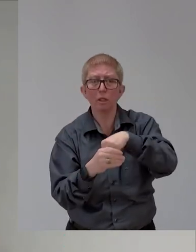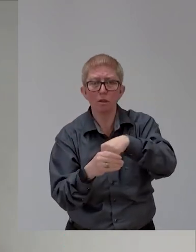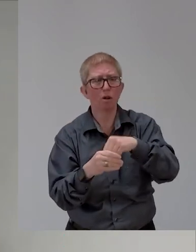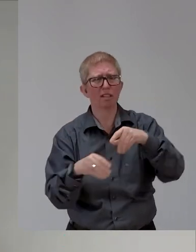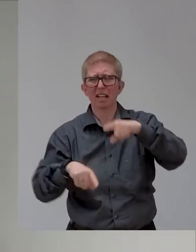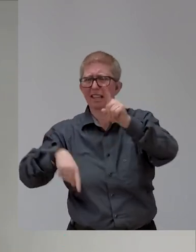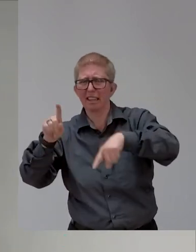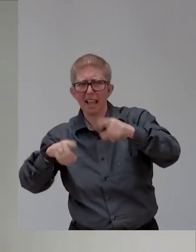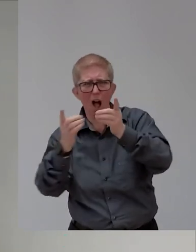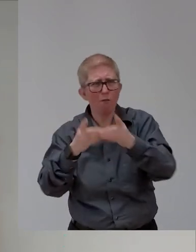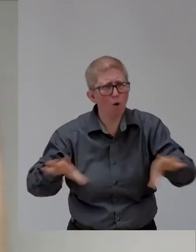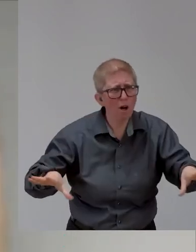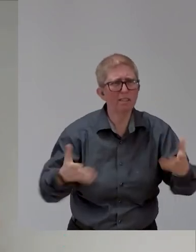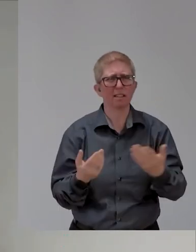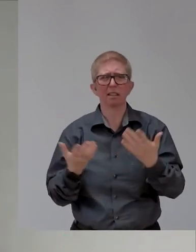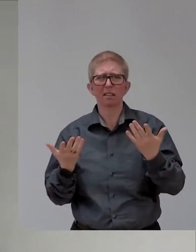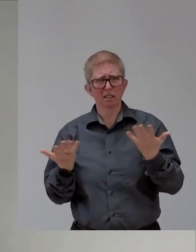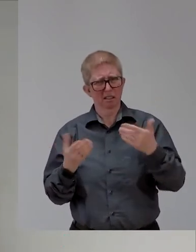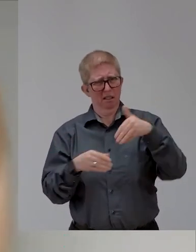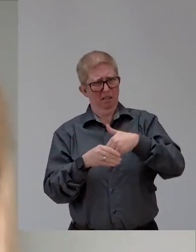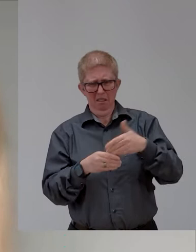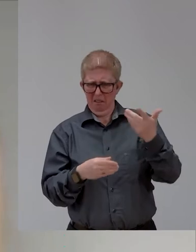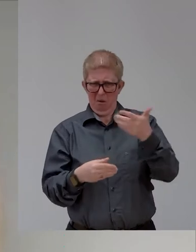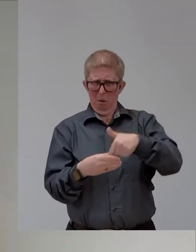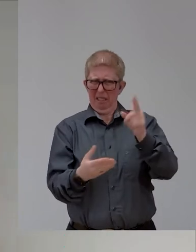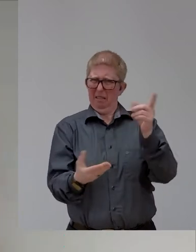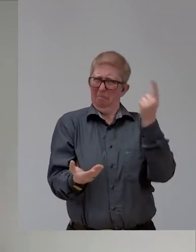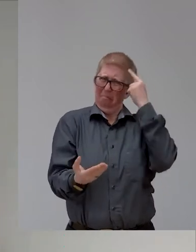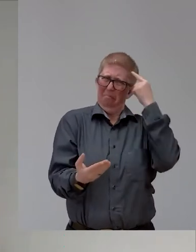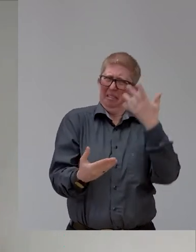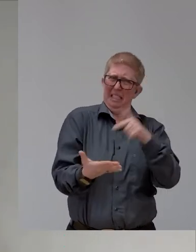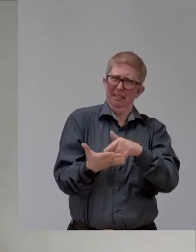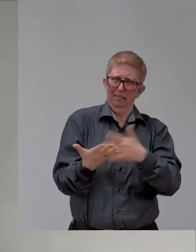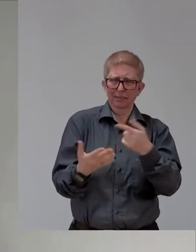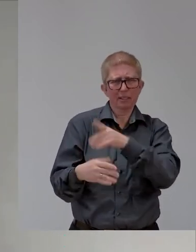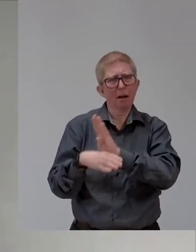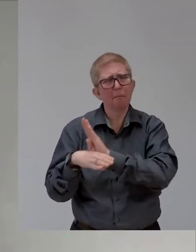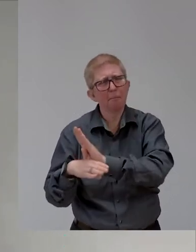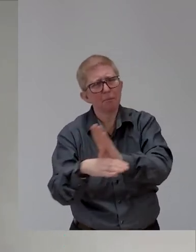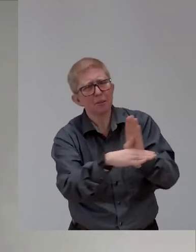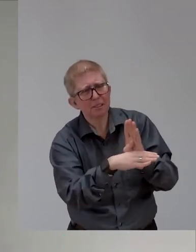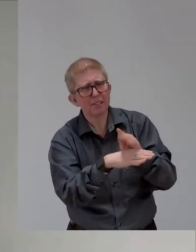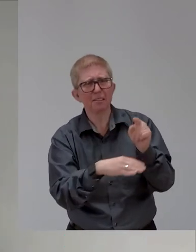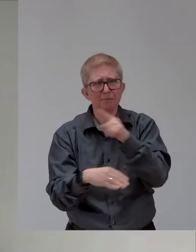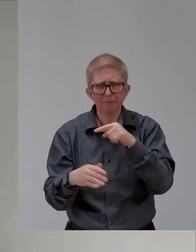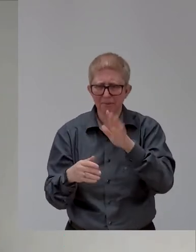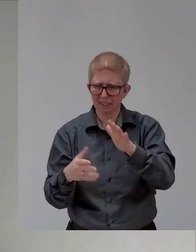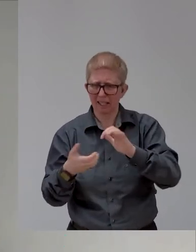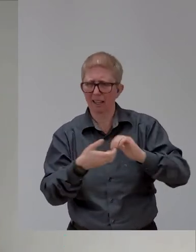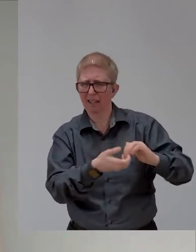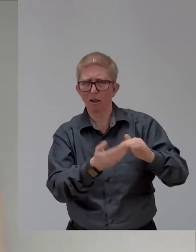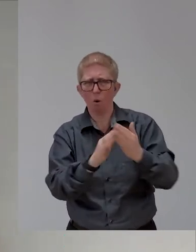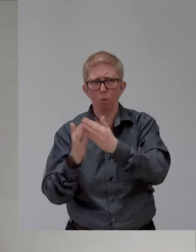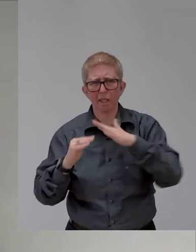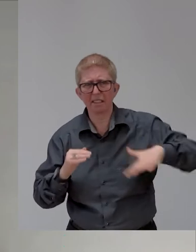you know, that the business is representing the society to which it operates in. But I mean, that, I mean, it's been slow coming, hasn't it? And had disability